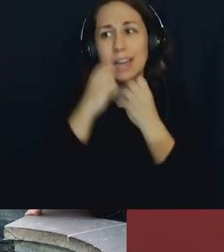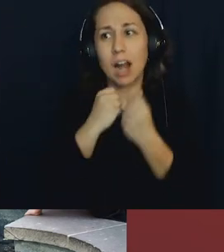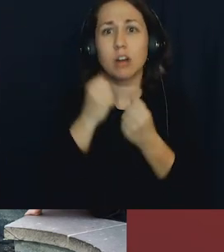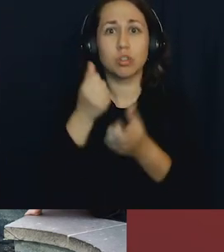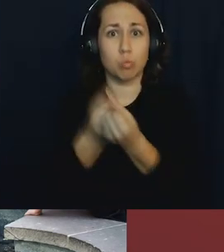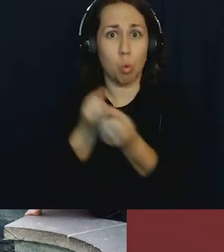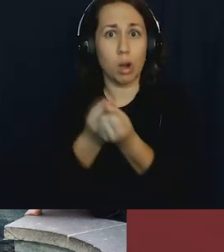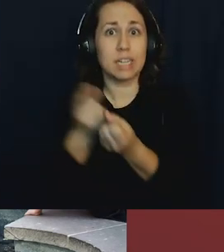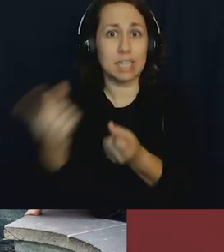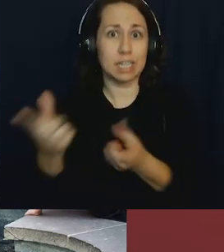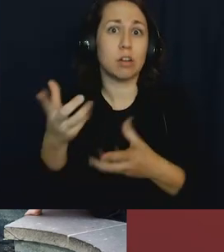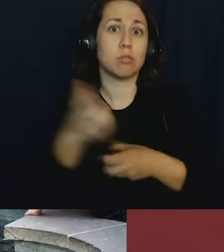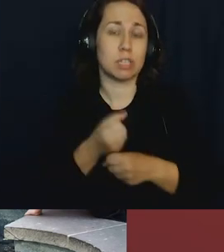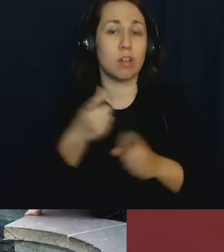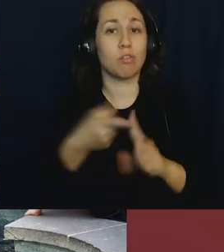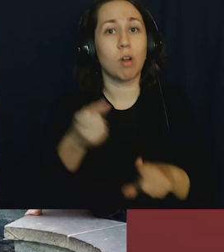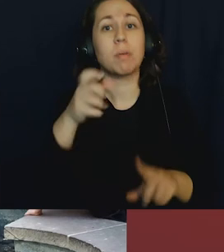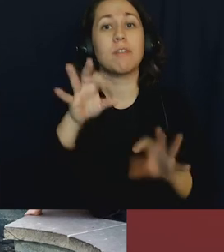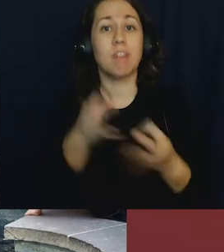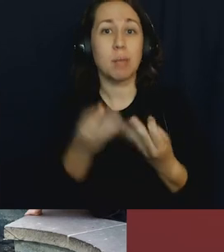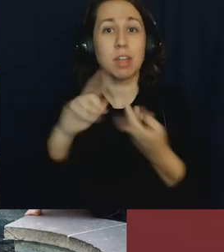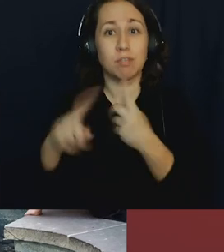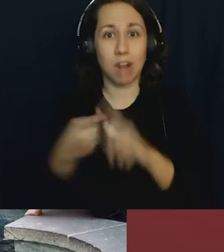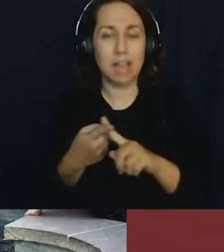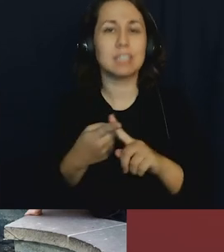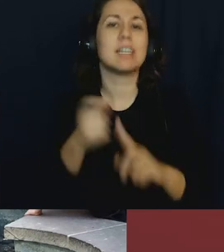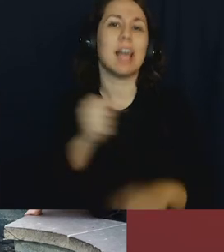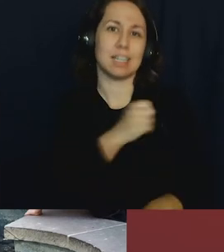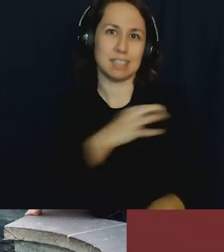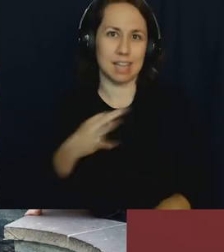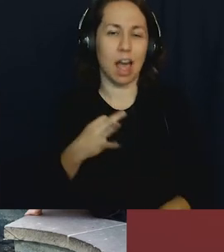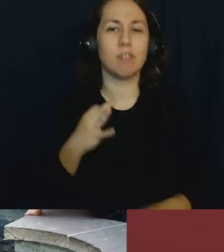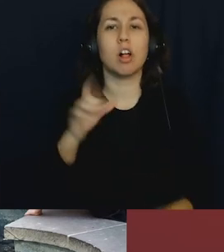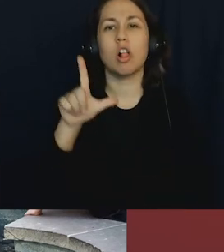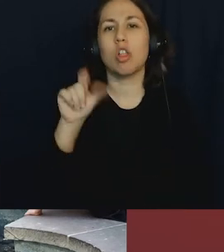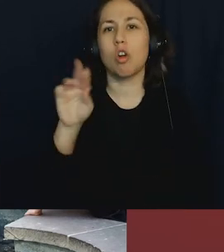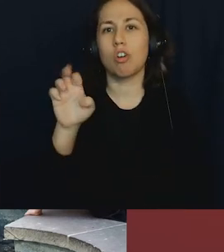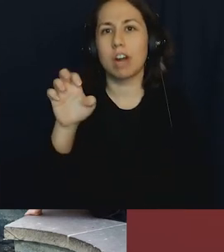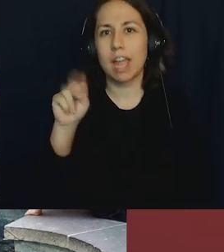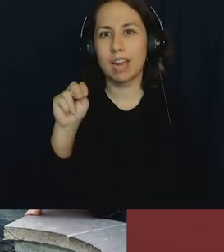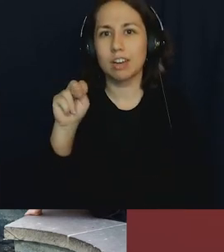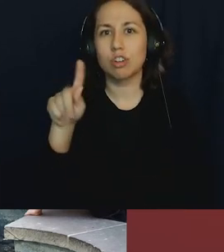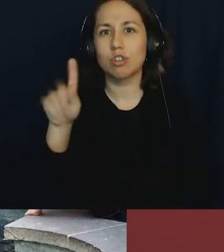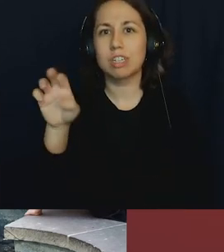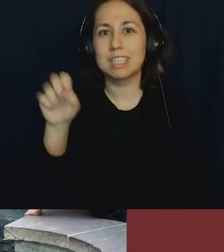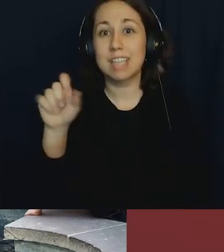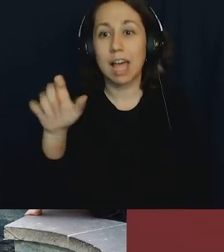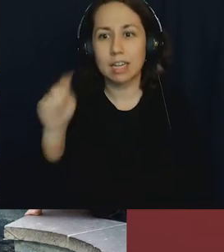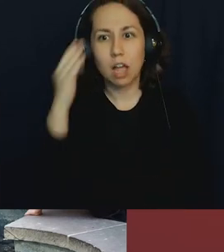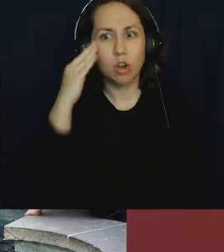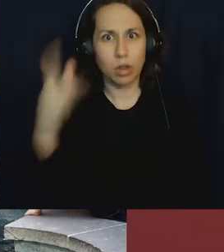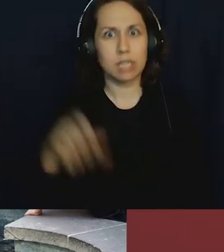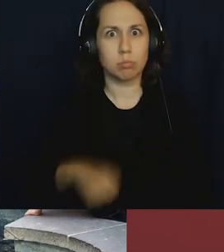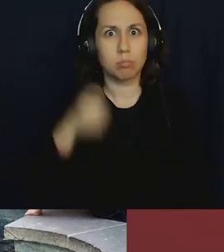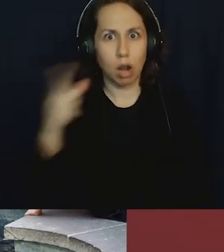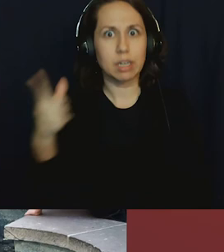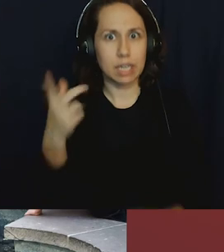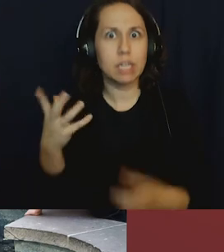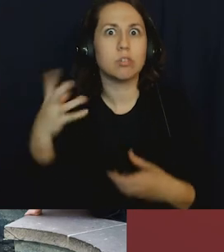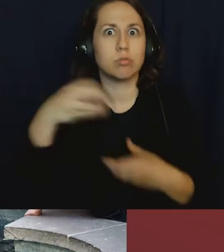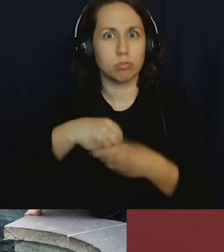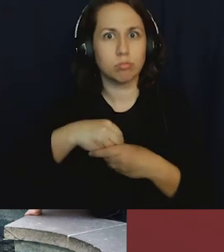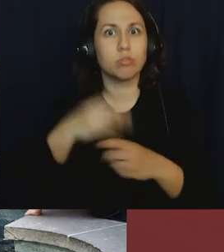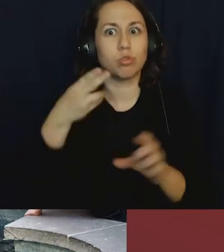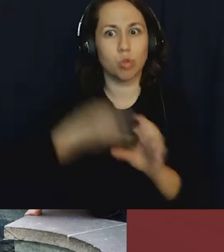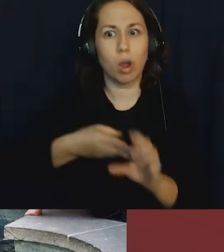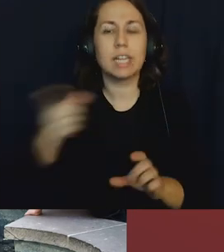care and support he received from his family, his friends, and the staff at Lauren Grissett. I know that Jose is proud to have enlisted so